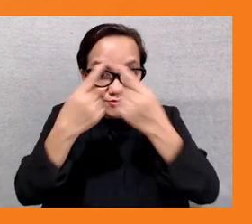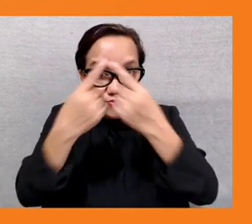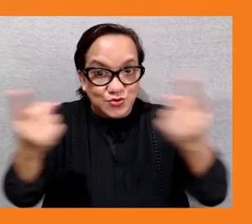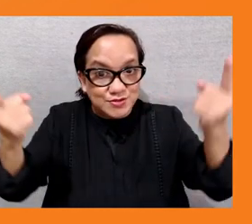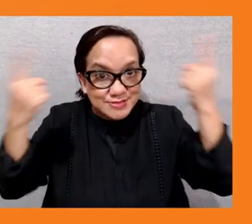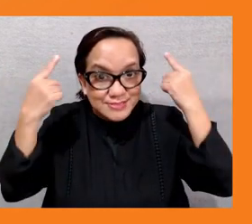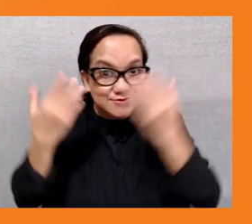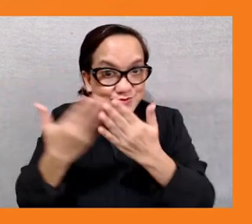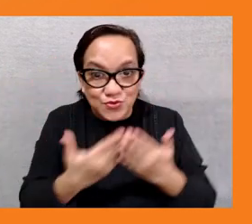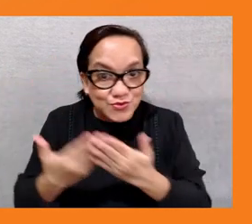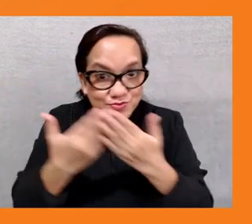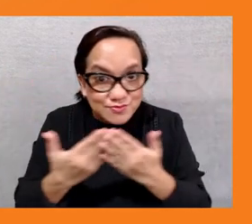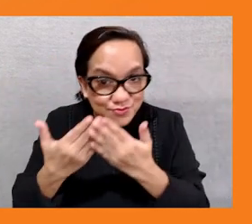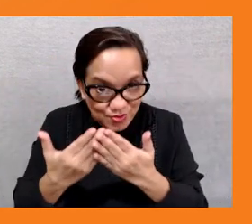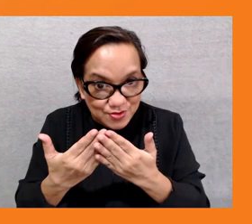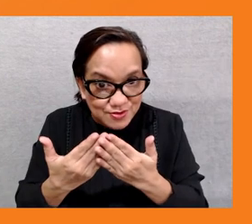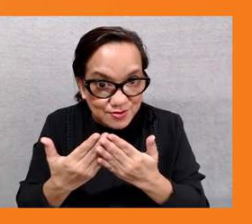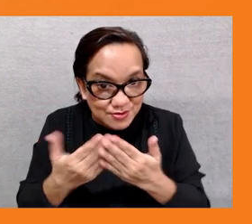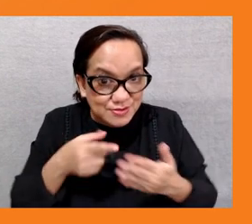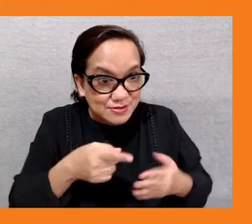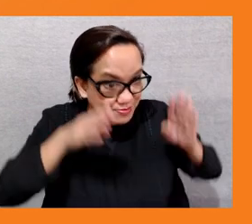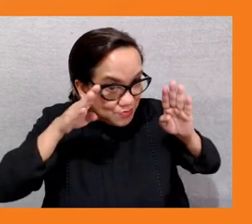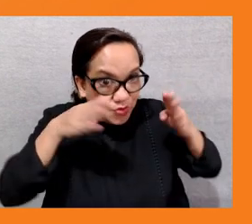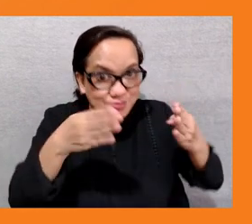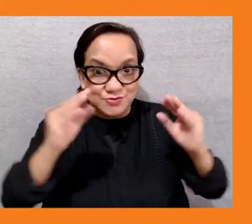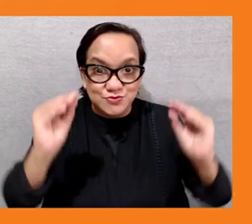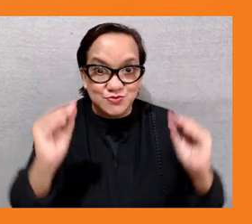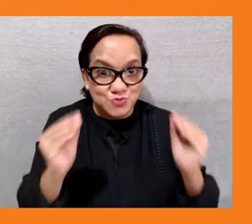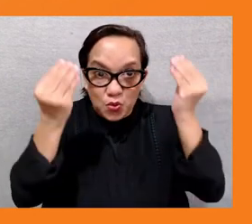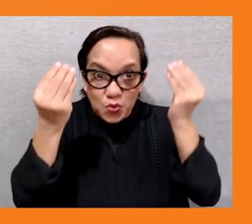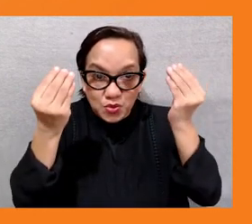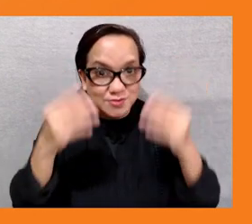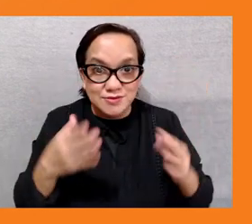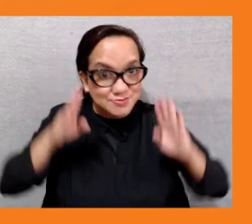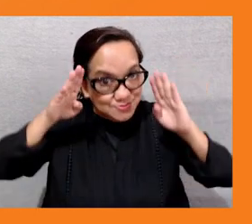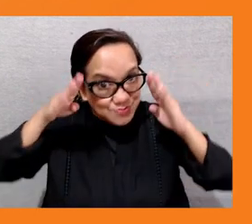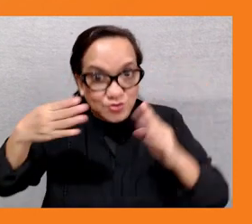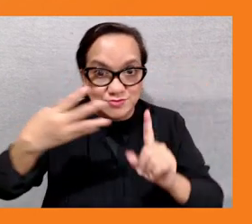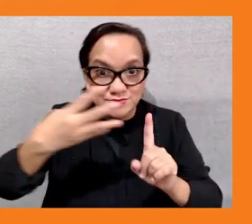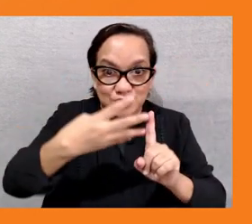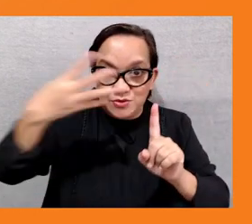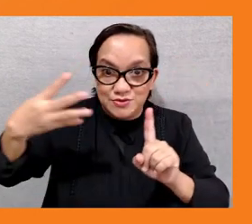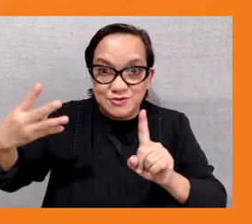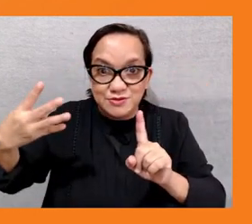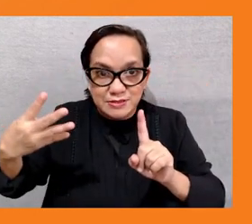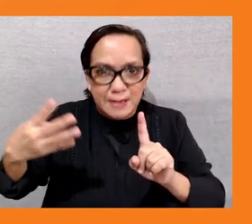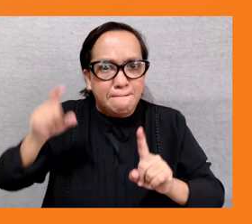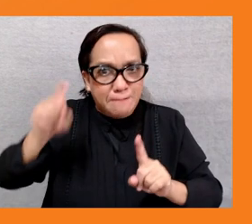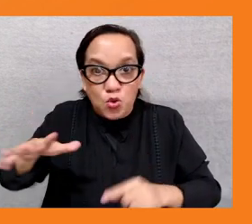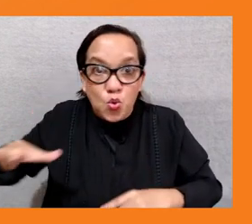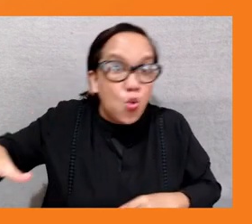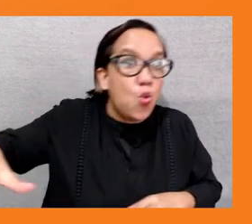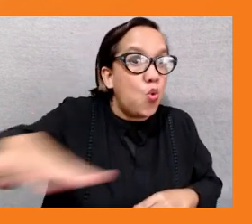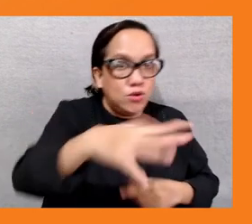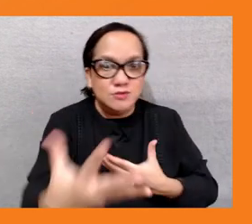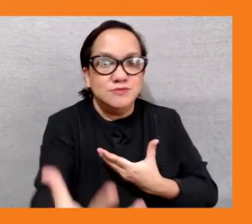and gender and making sure that they're a key key part of the decision making process and just to focus on